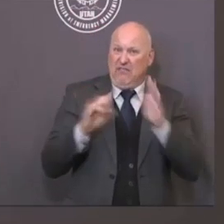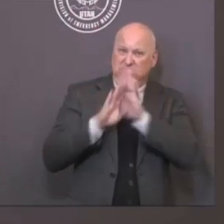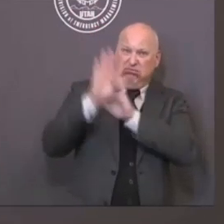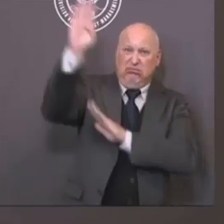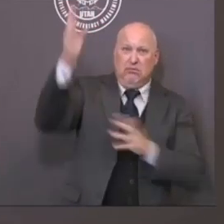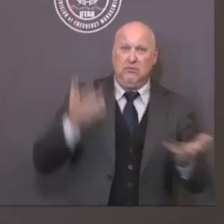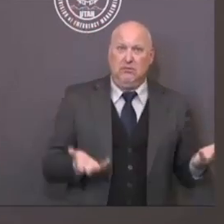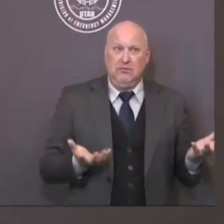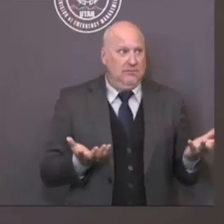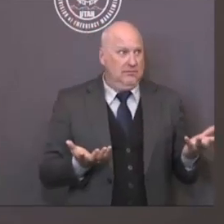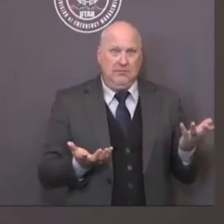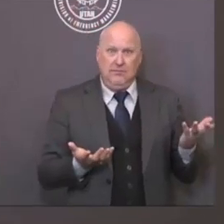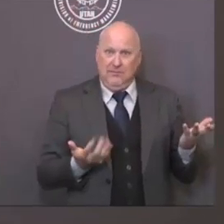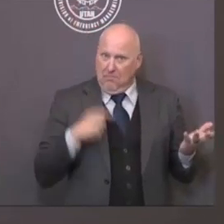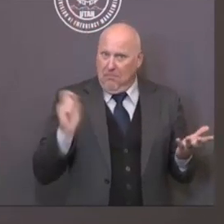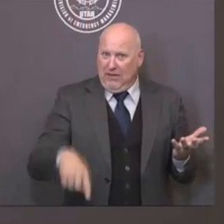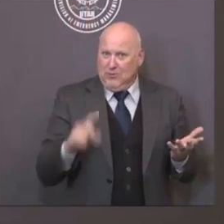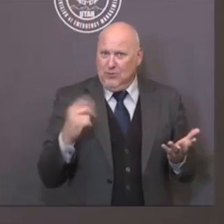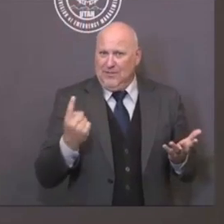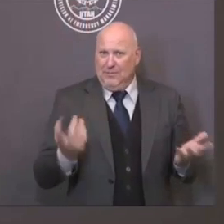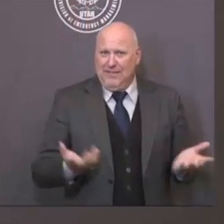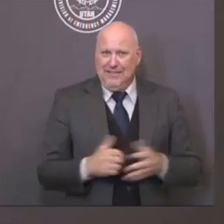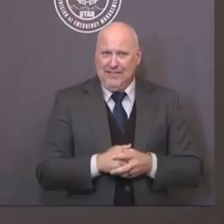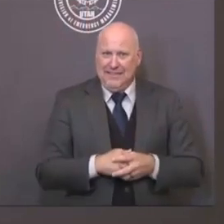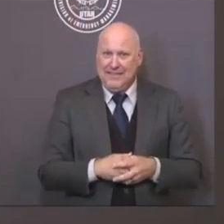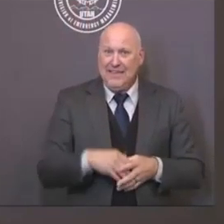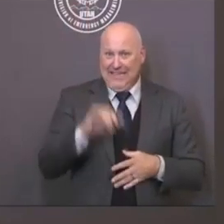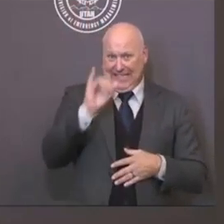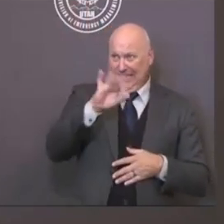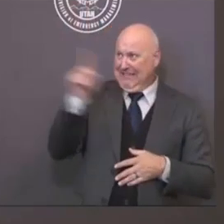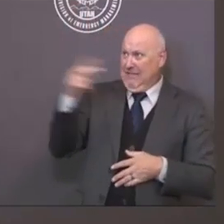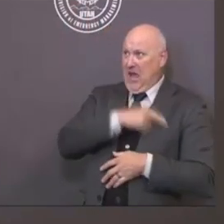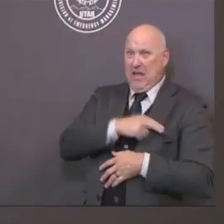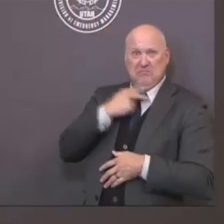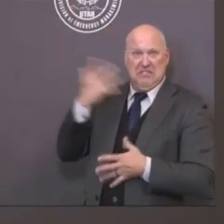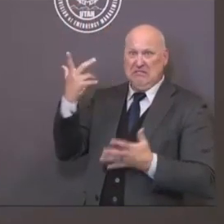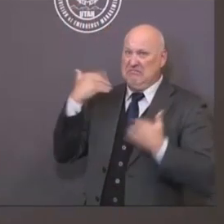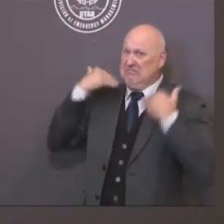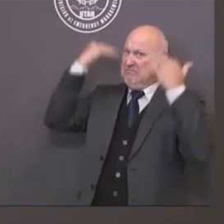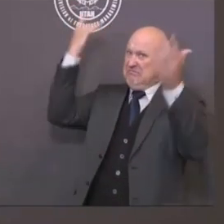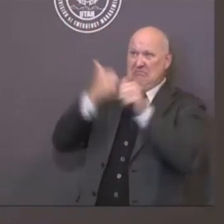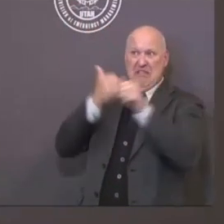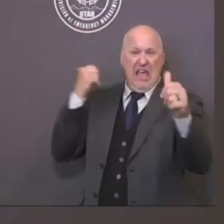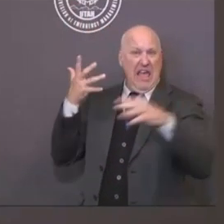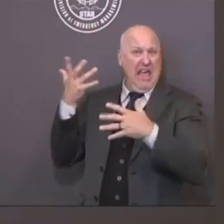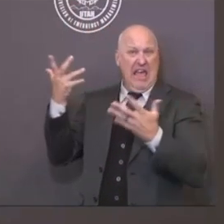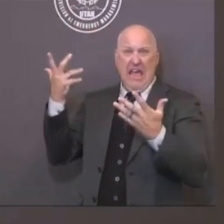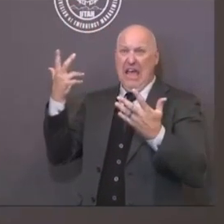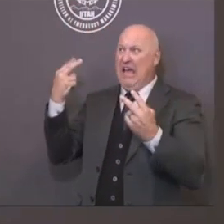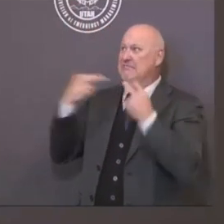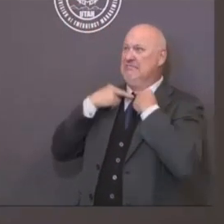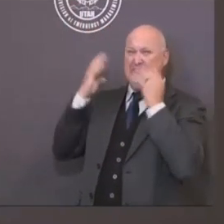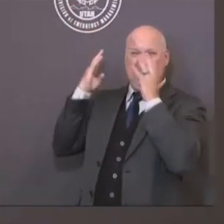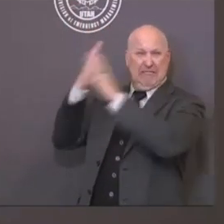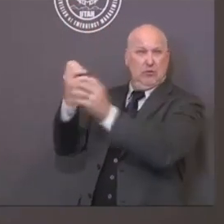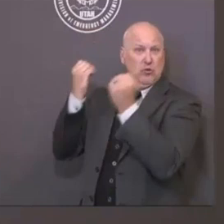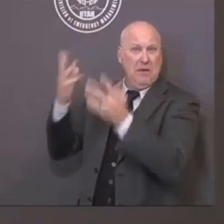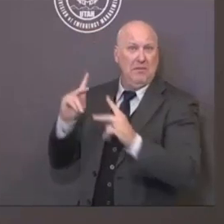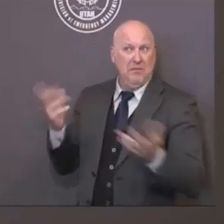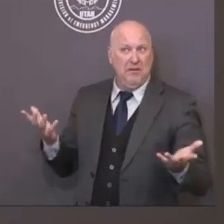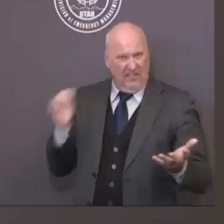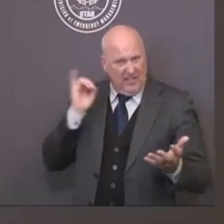to, in fact, become overwhelmed. We don't want that to happen. I'll explain a little bit more about that in just a minute.